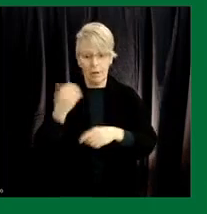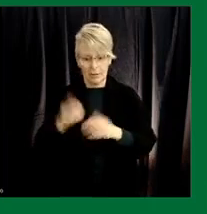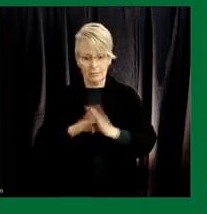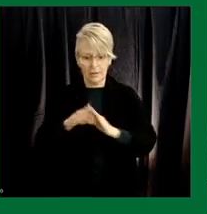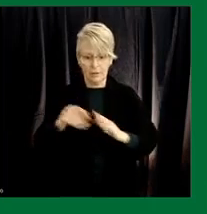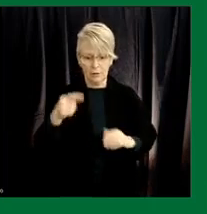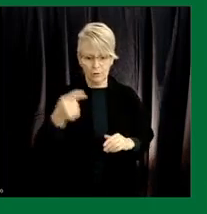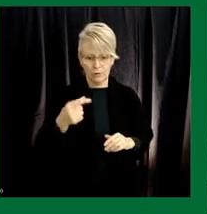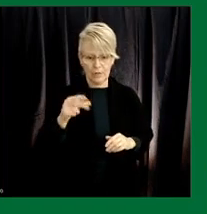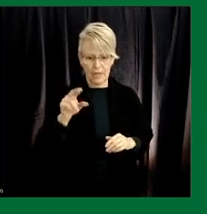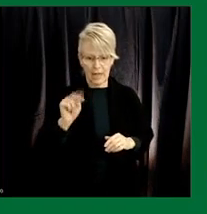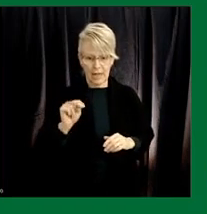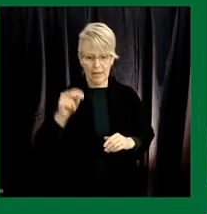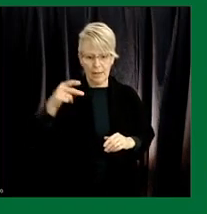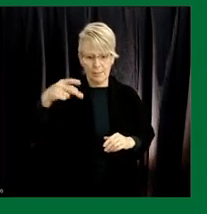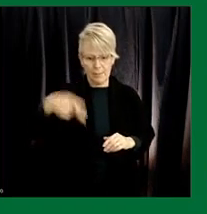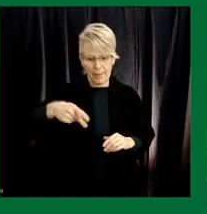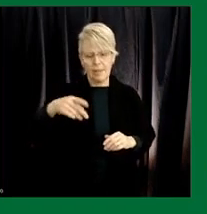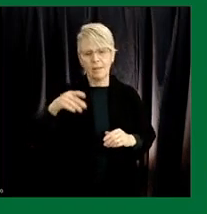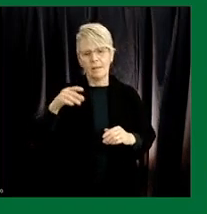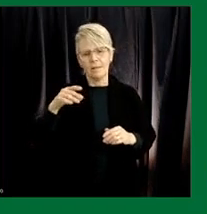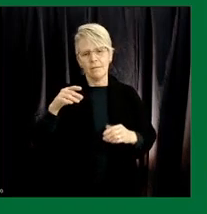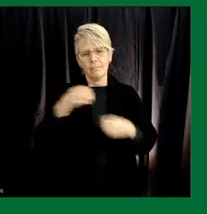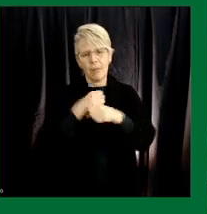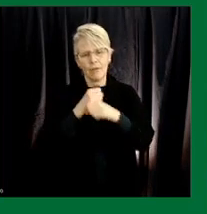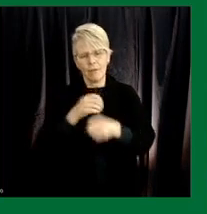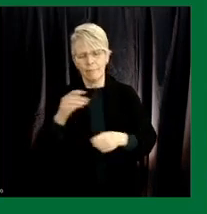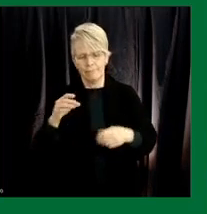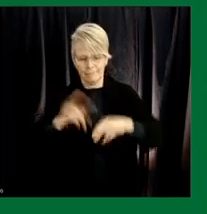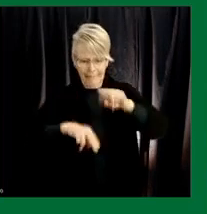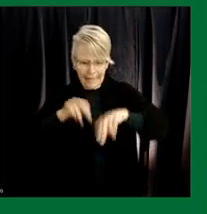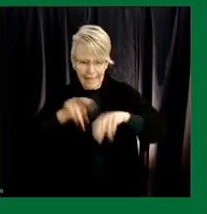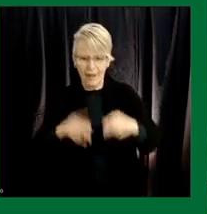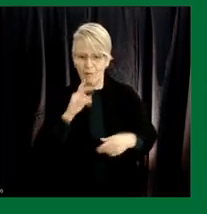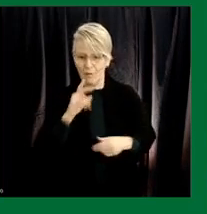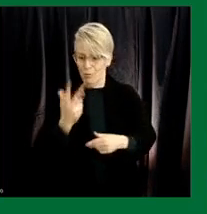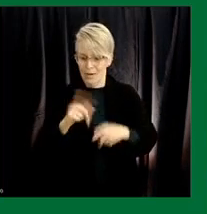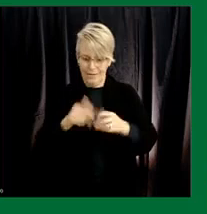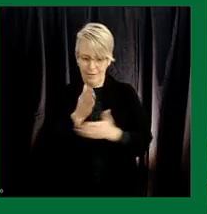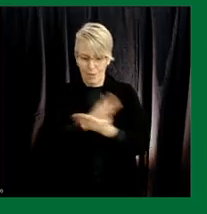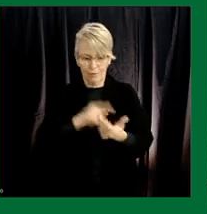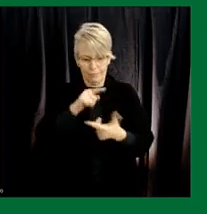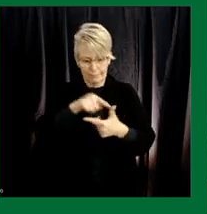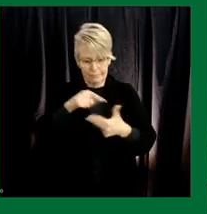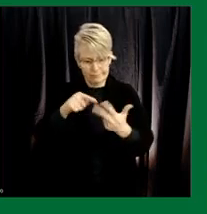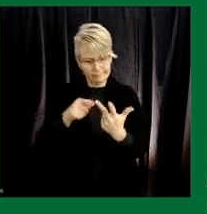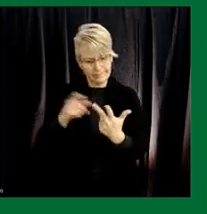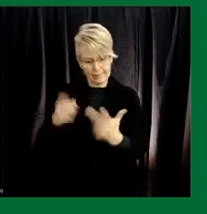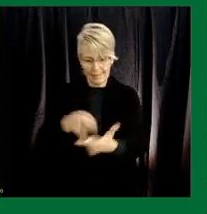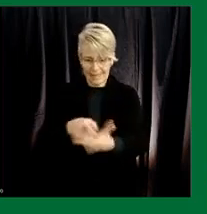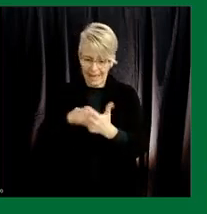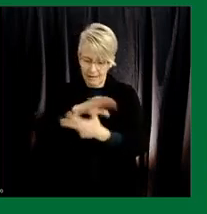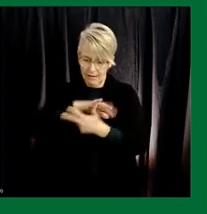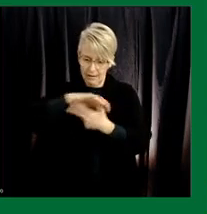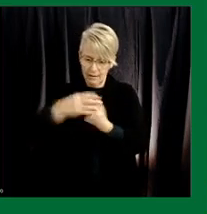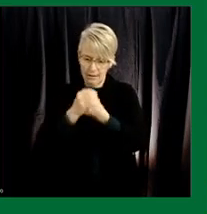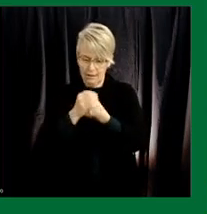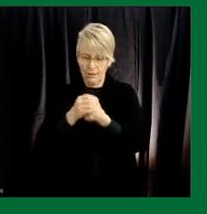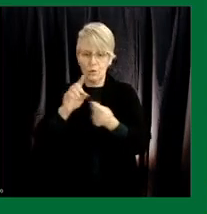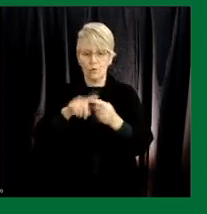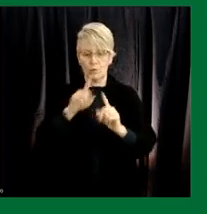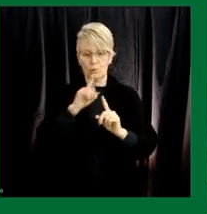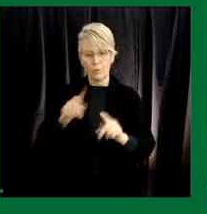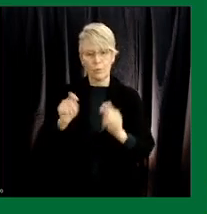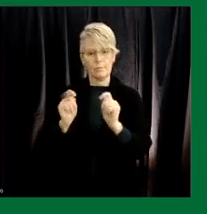manufacturing facility so there's in my mind or in our mind there's three elements that you need to be able to rapidly respond